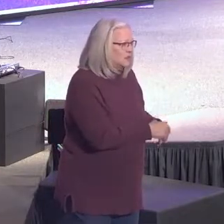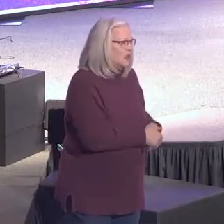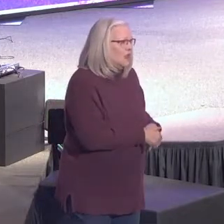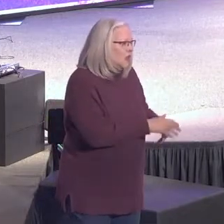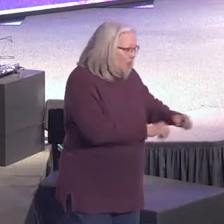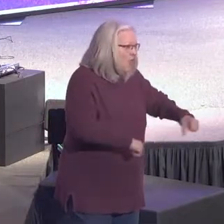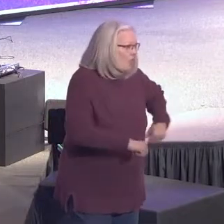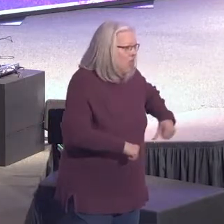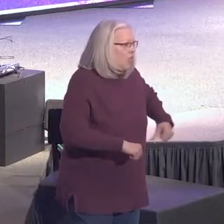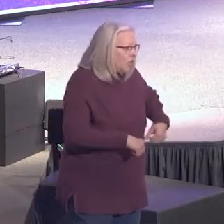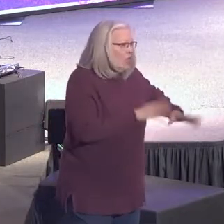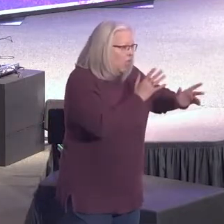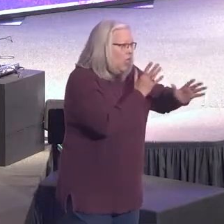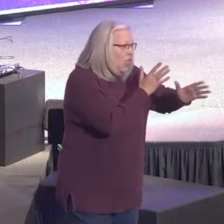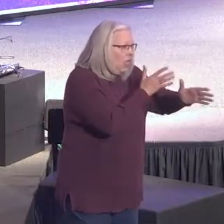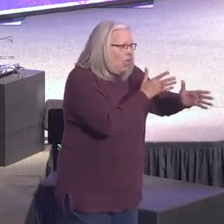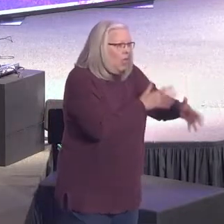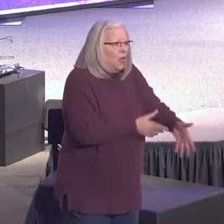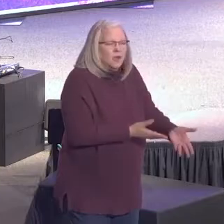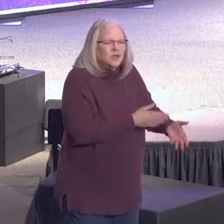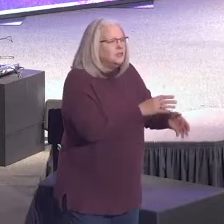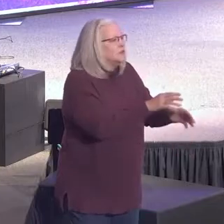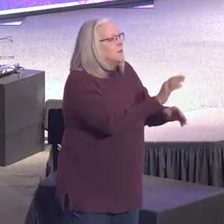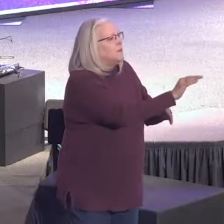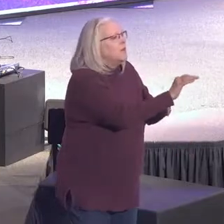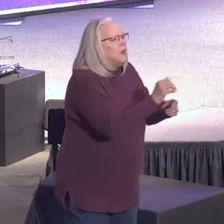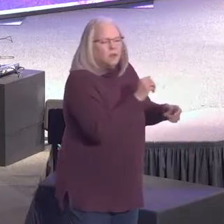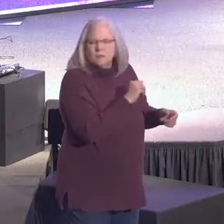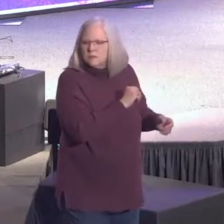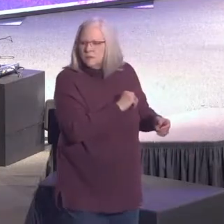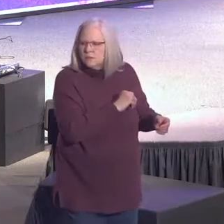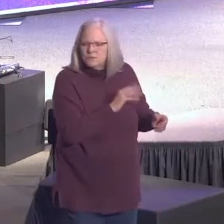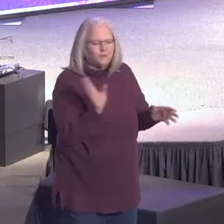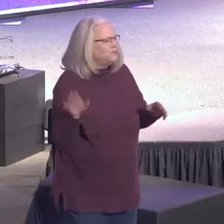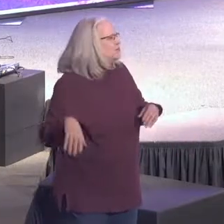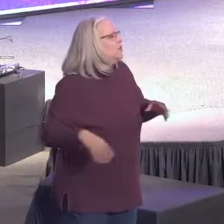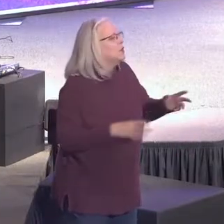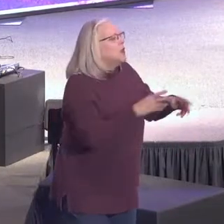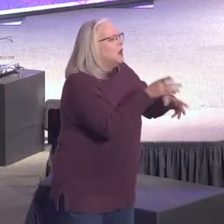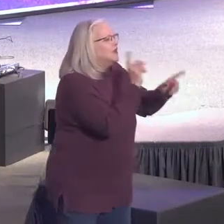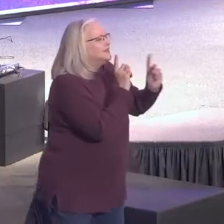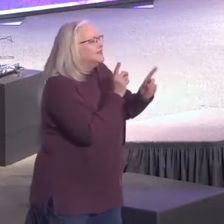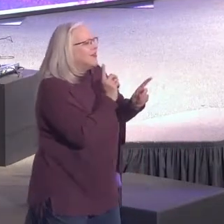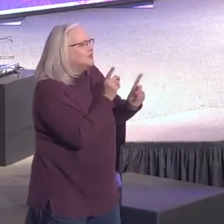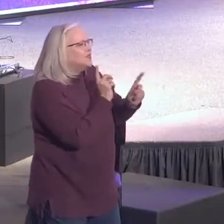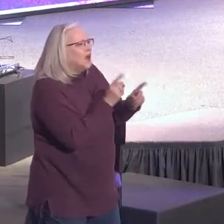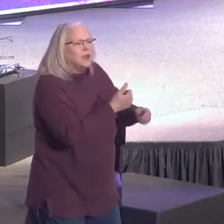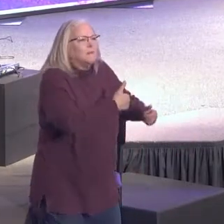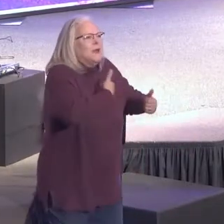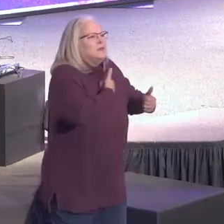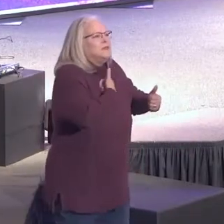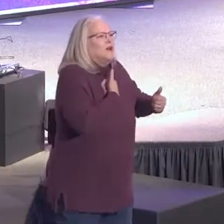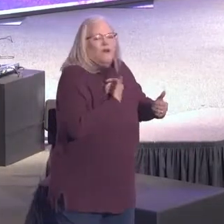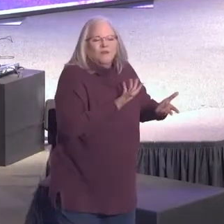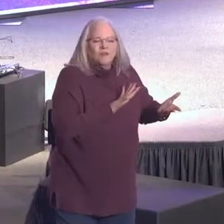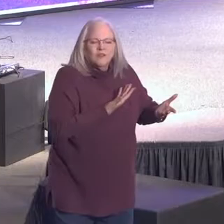reunion a number of years ago like with some college people and there's this one guy, all he wanted to do is tell you all about himself. I don't know if you've ever been around